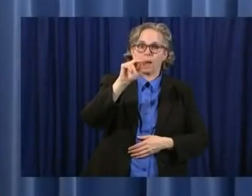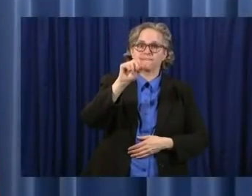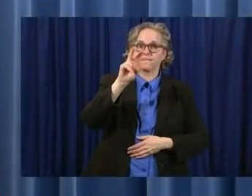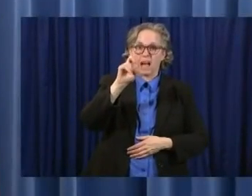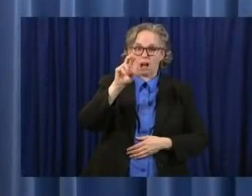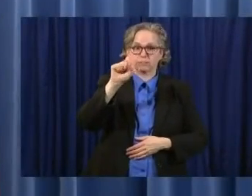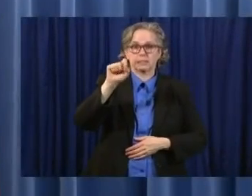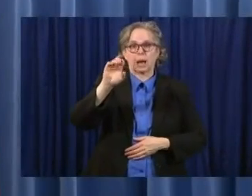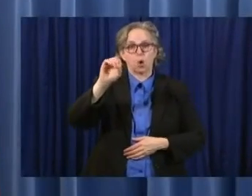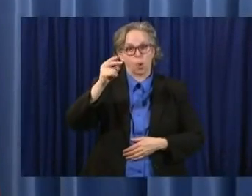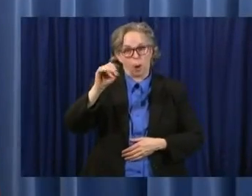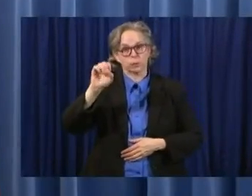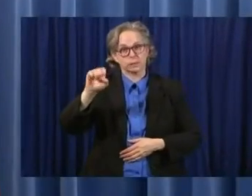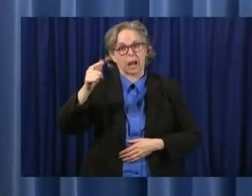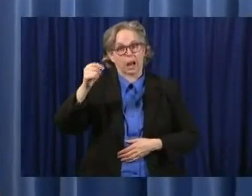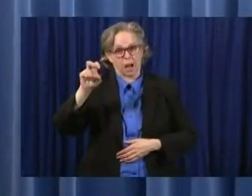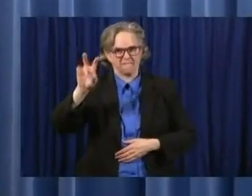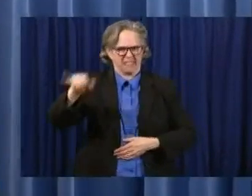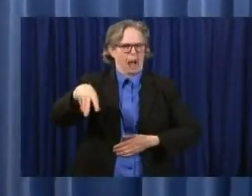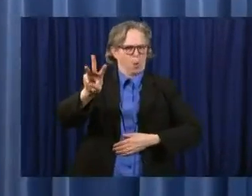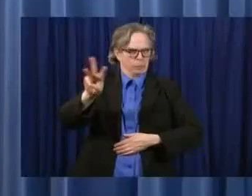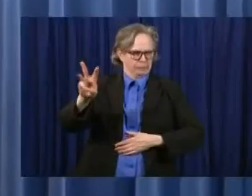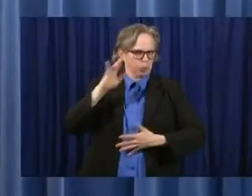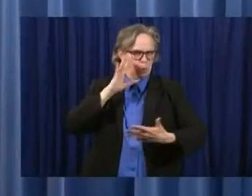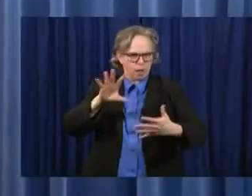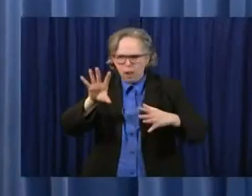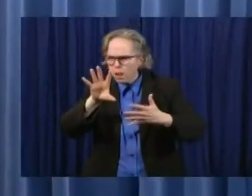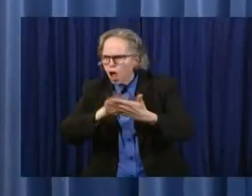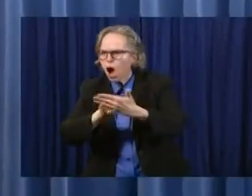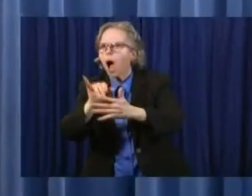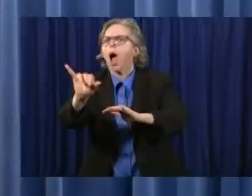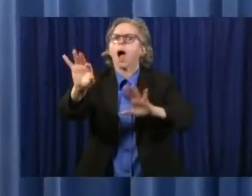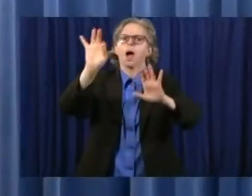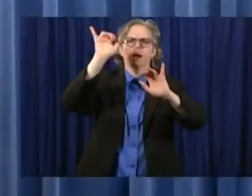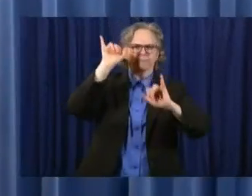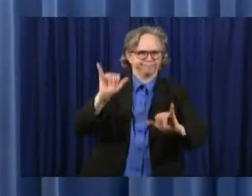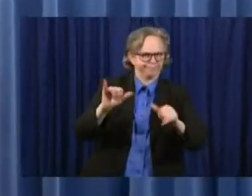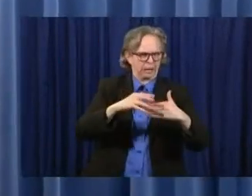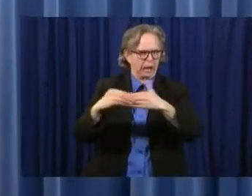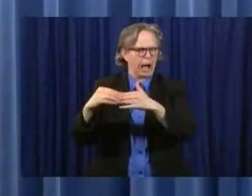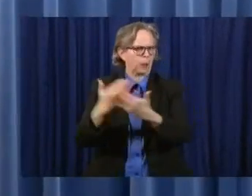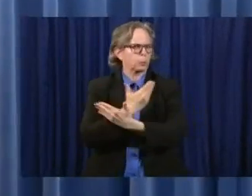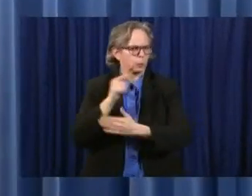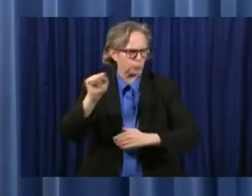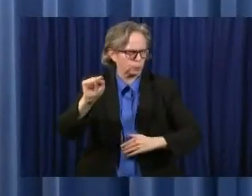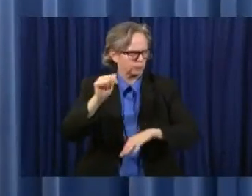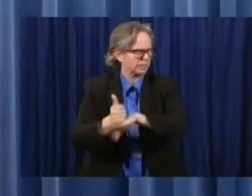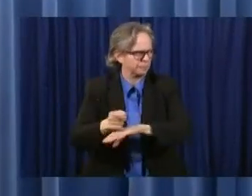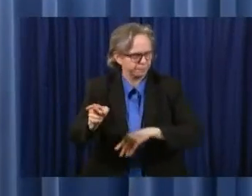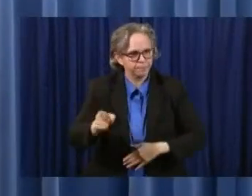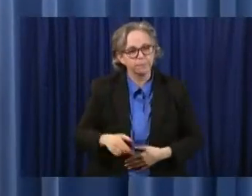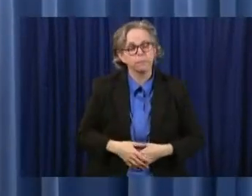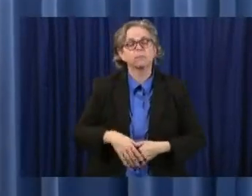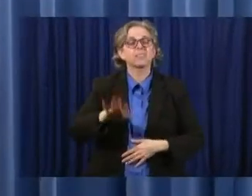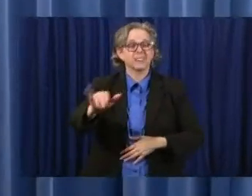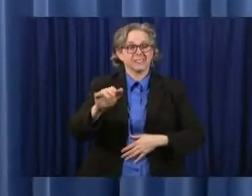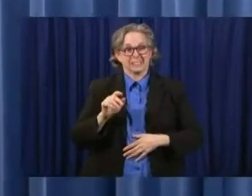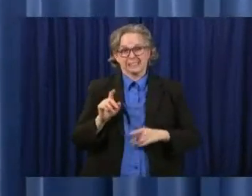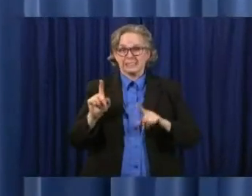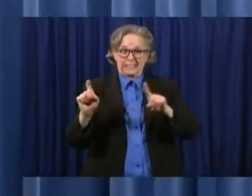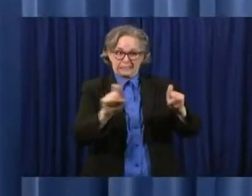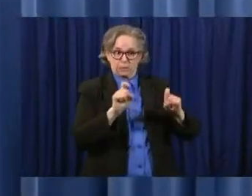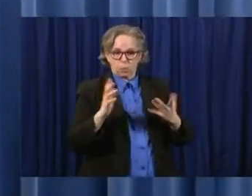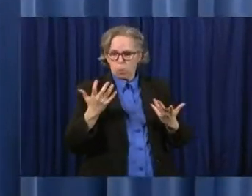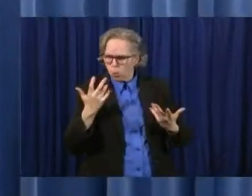health departments stop the spread of infection and provide treatment for those who need extensive medical care. This will help